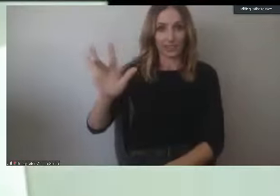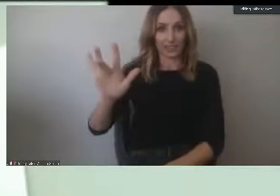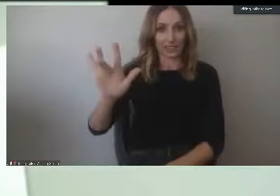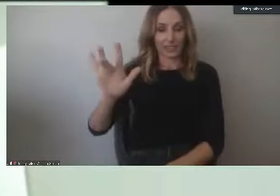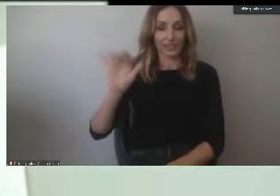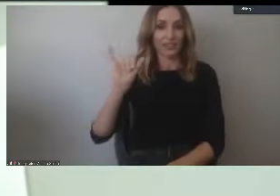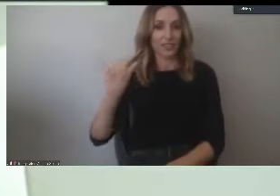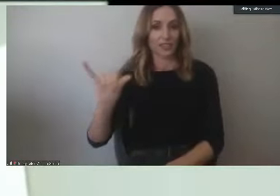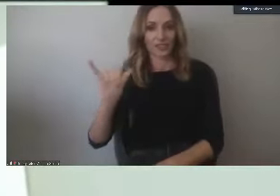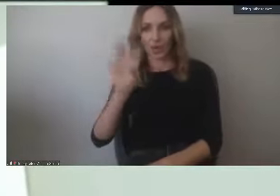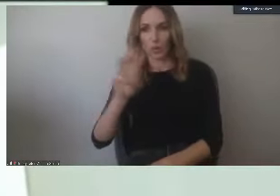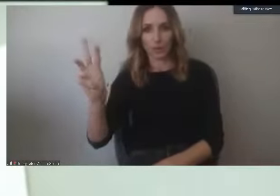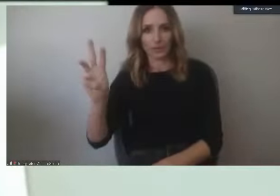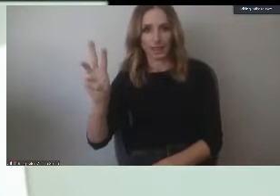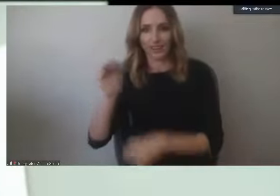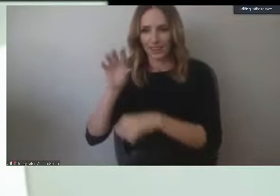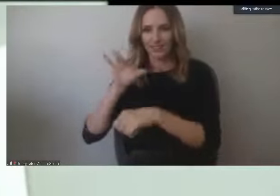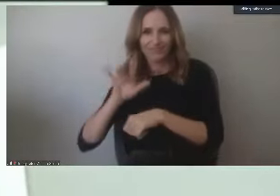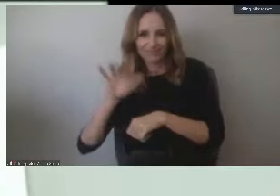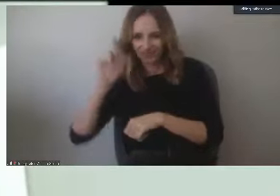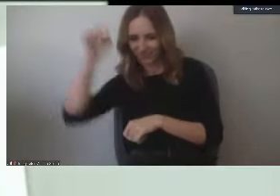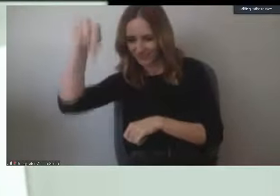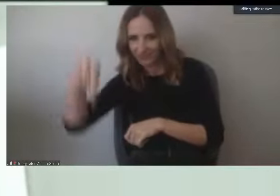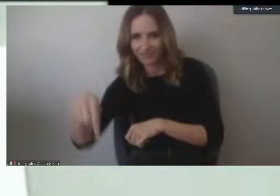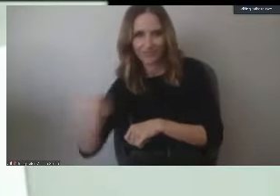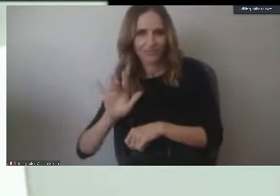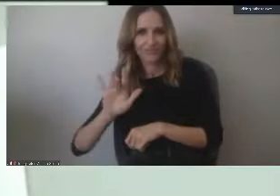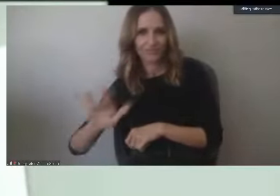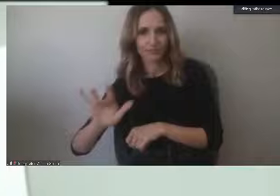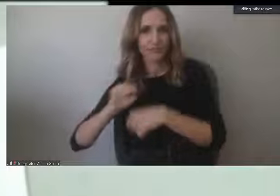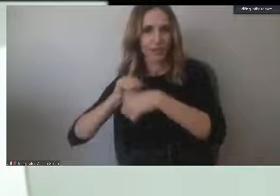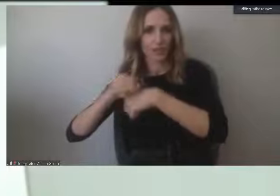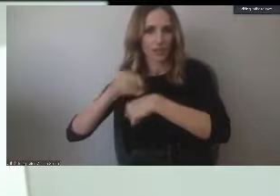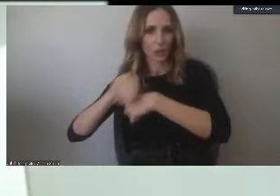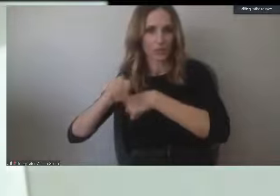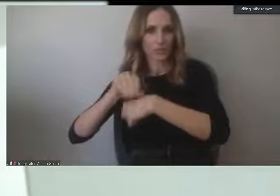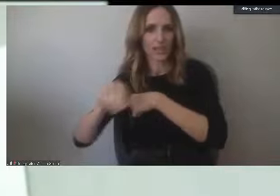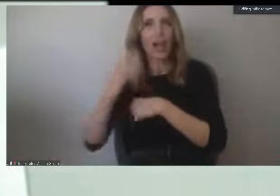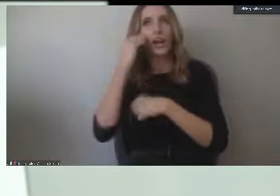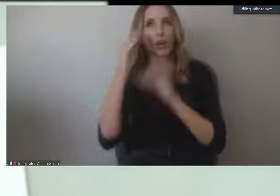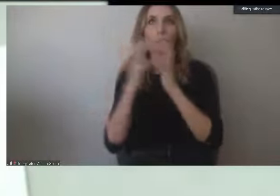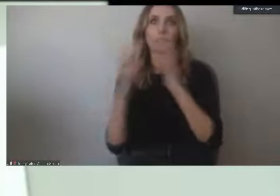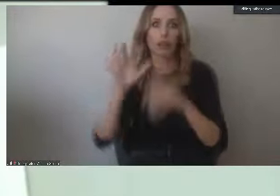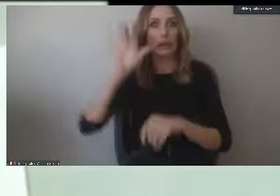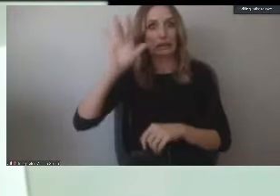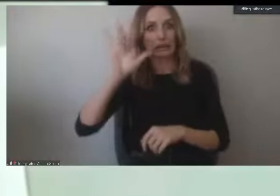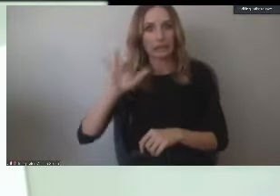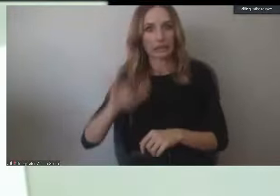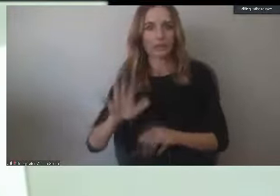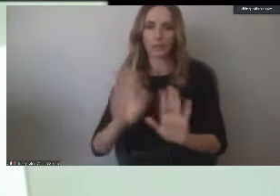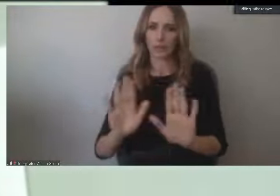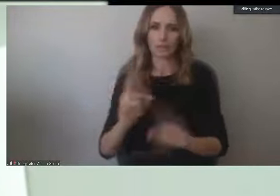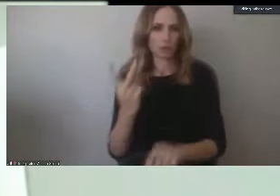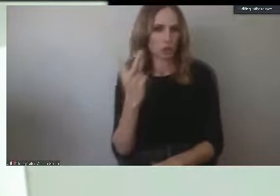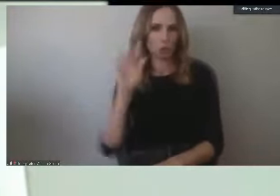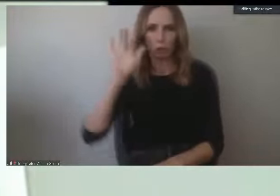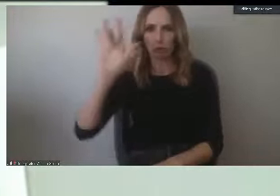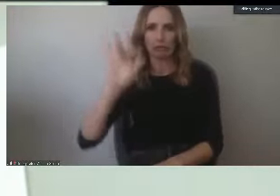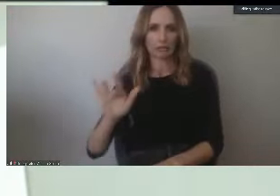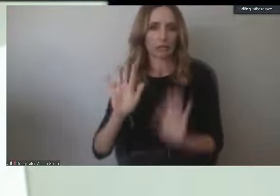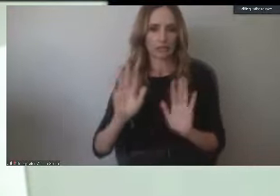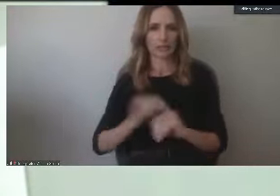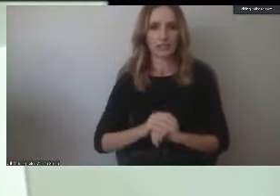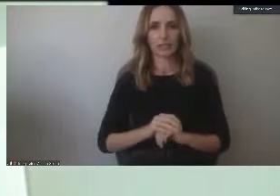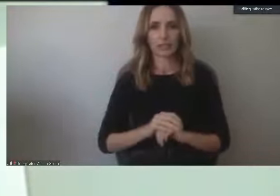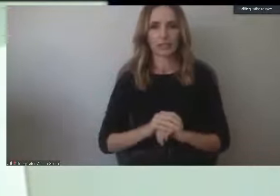link, and then click on counseling. From there, you will be directed to a link. And I know it sounds like a lot of link clicks, but it's really not. It's really two simple